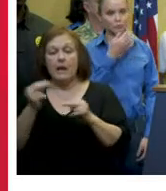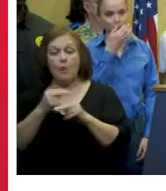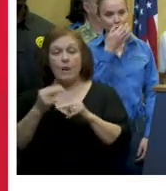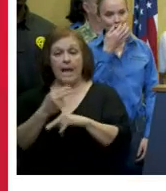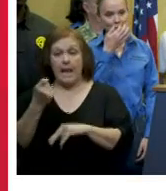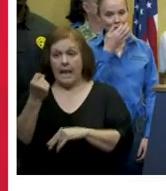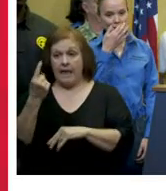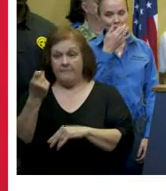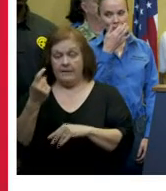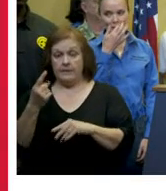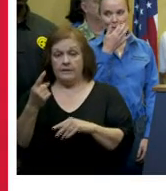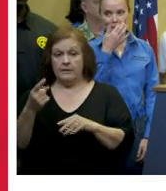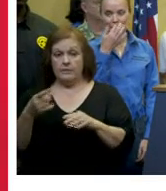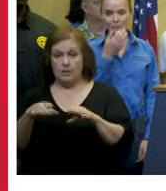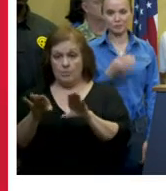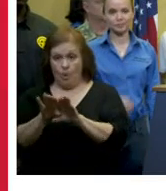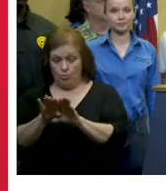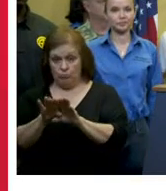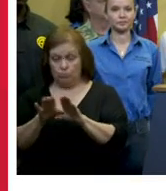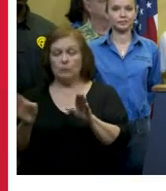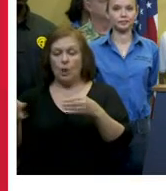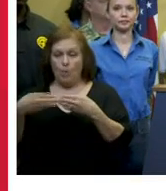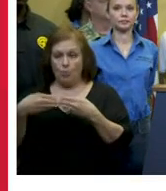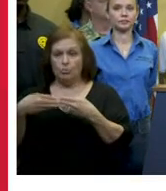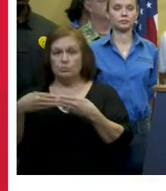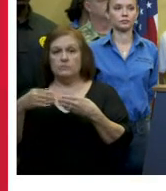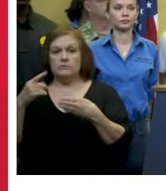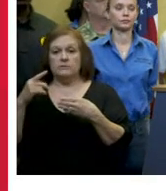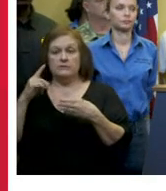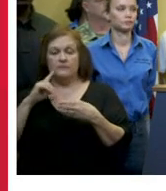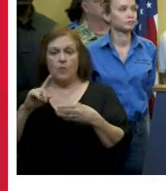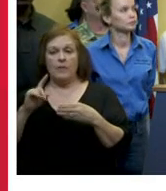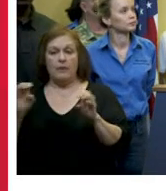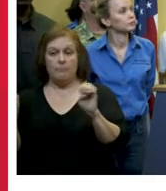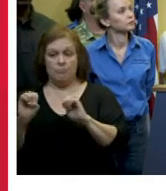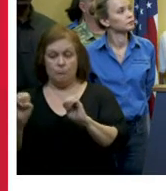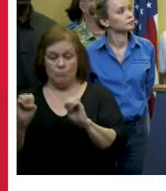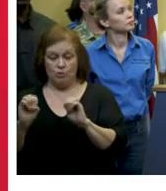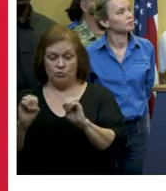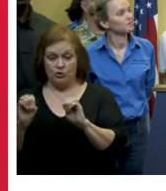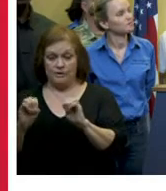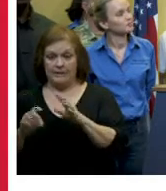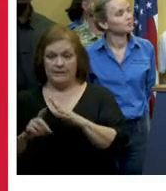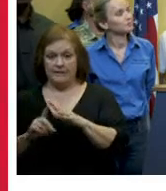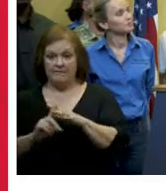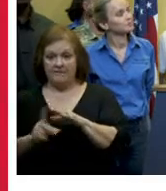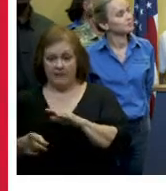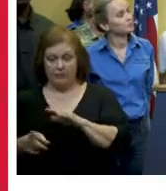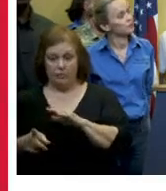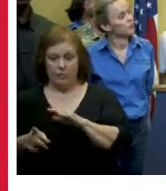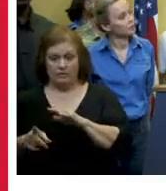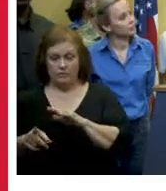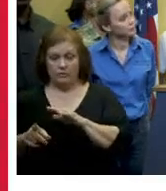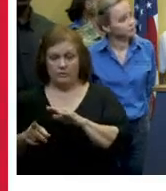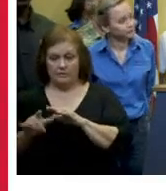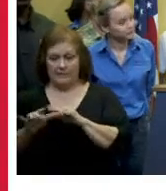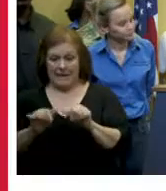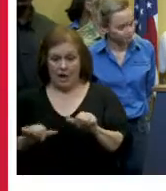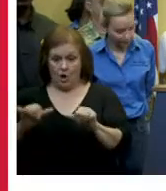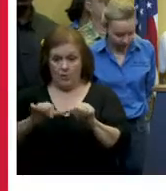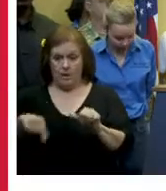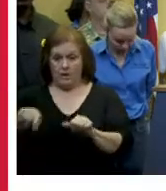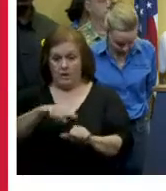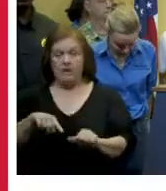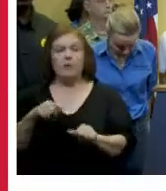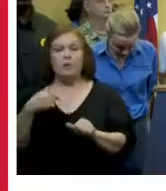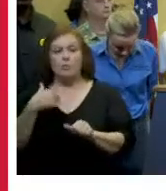11 floodgate this morning there is an emergency evacuation ramp that goes on the levee around that but we have done that